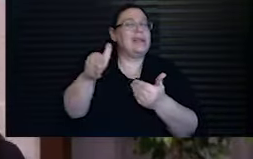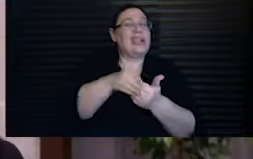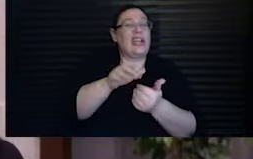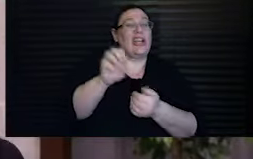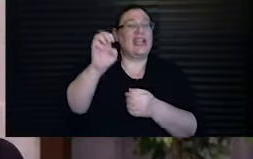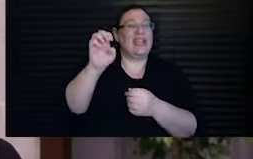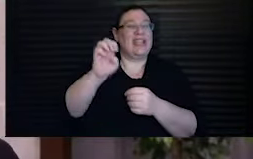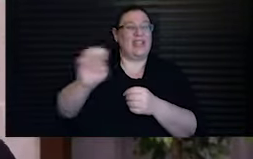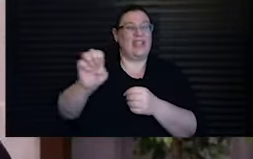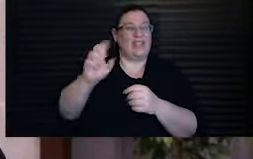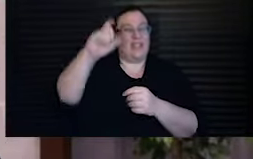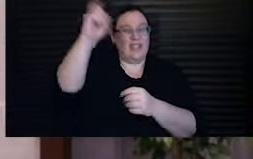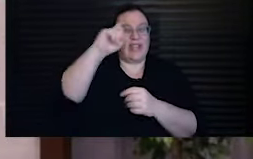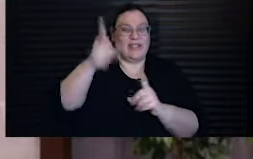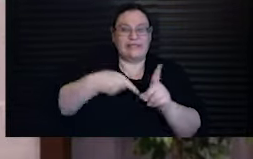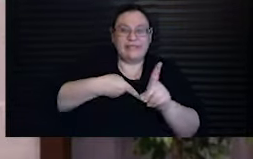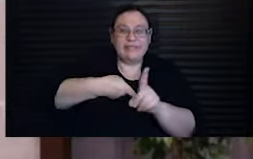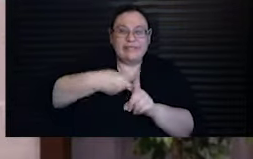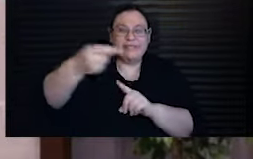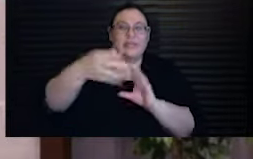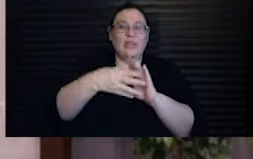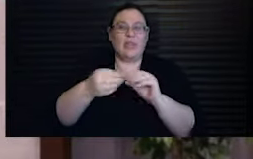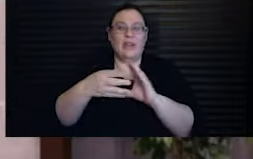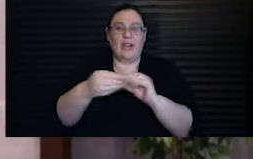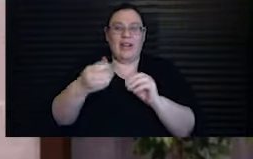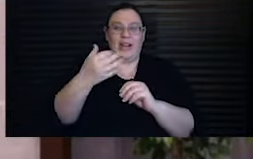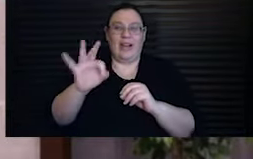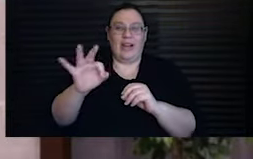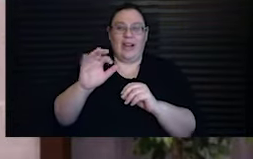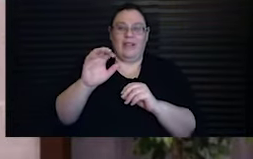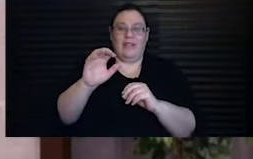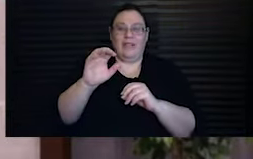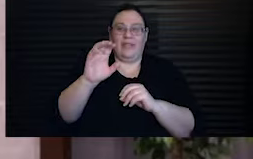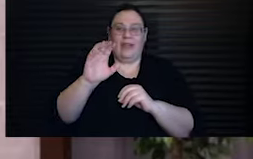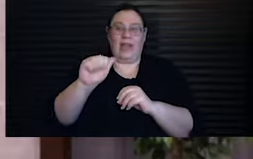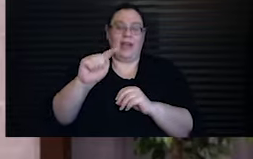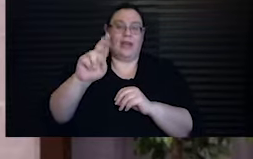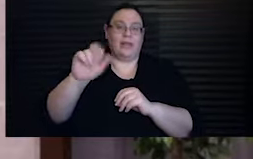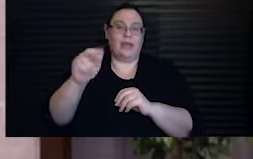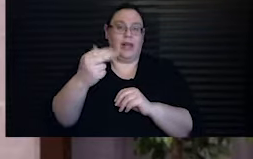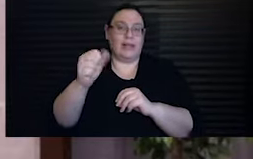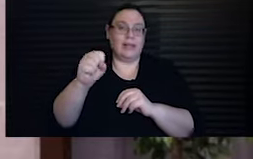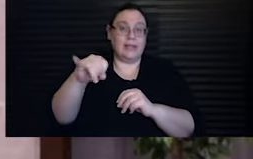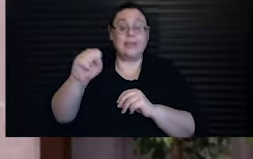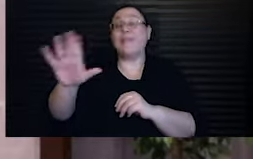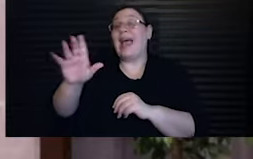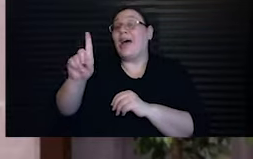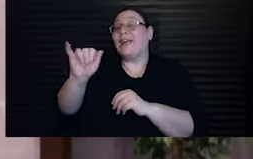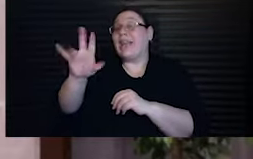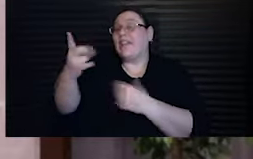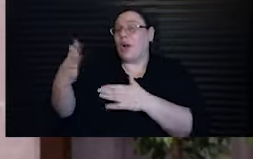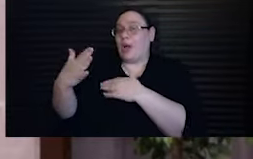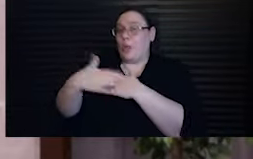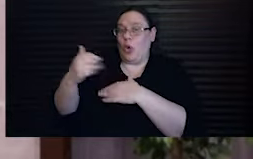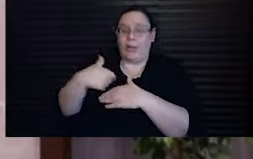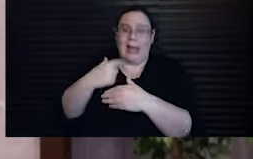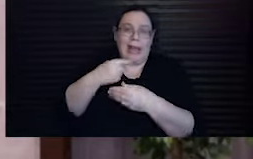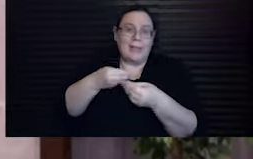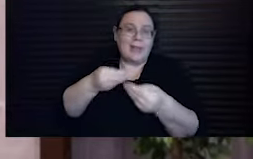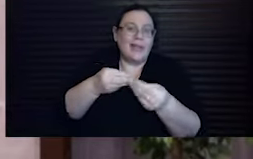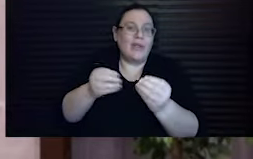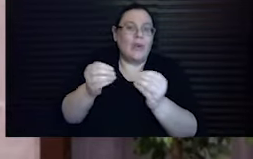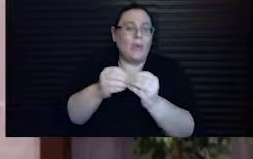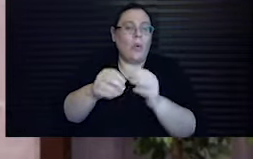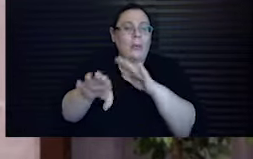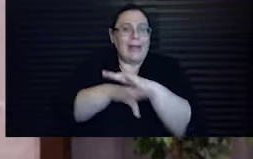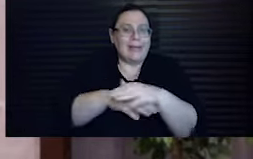of Atrahasis. Now, David told me to warn you that I'm feeding you the vegetables first in this sermon, so just bear with me for